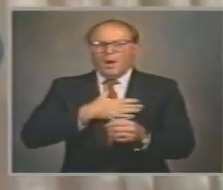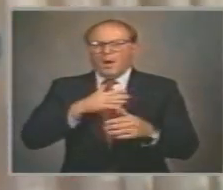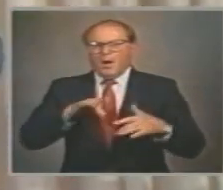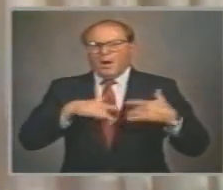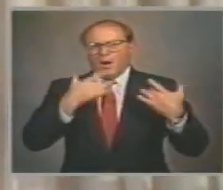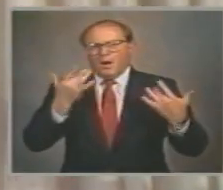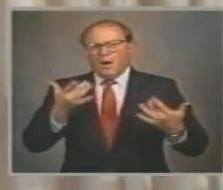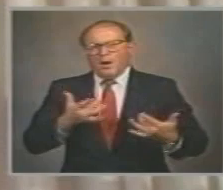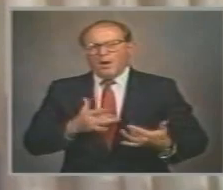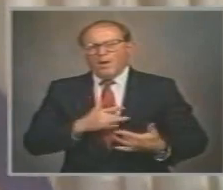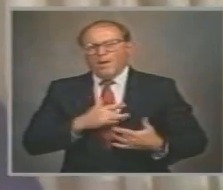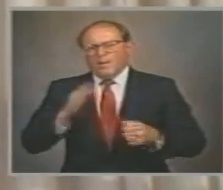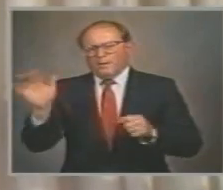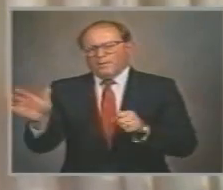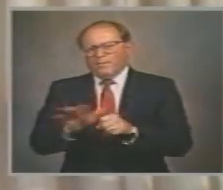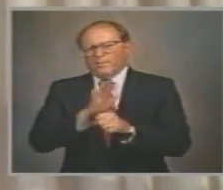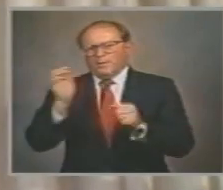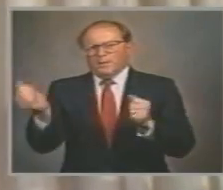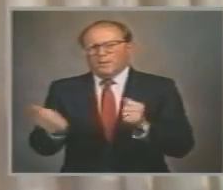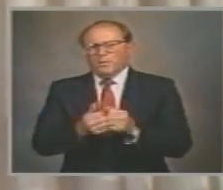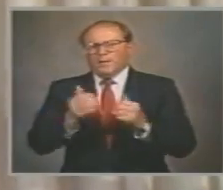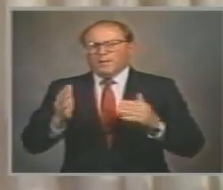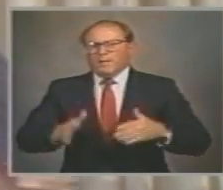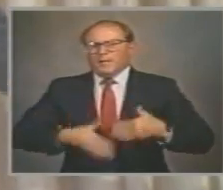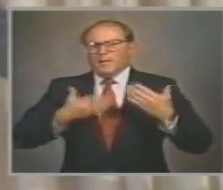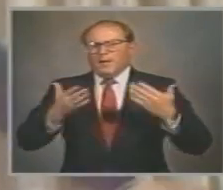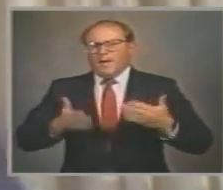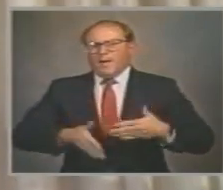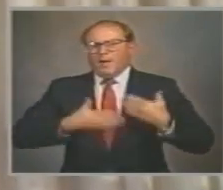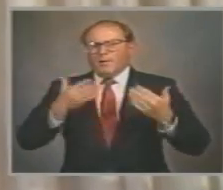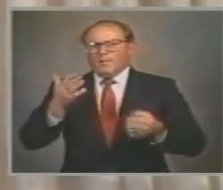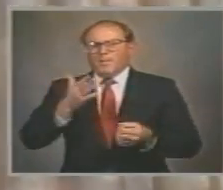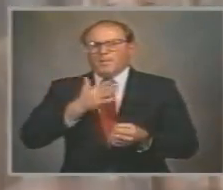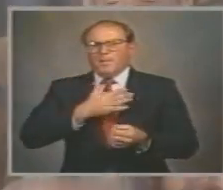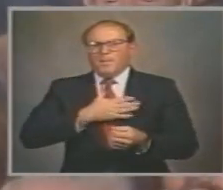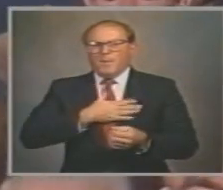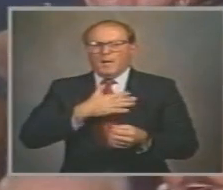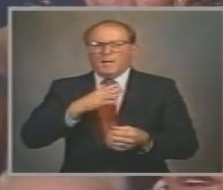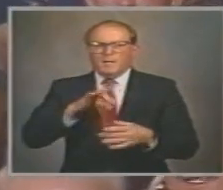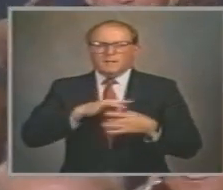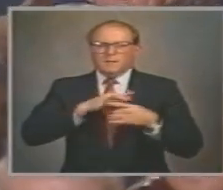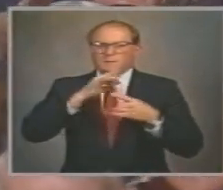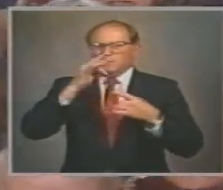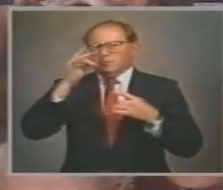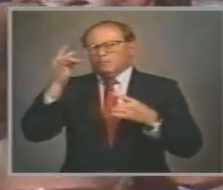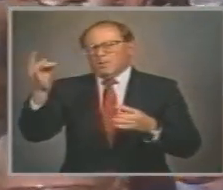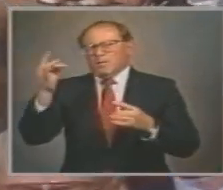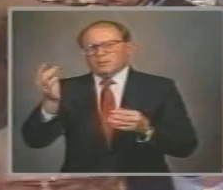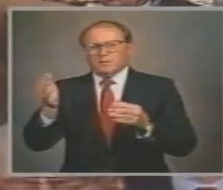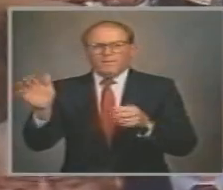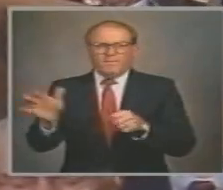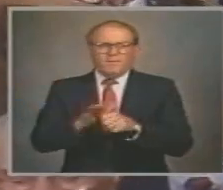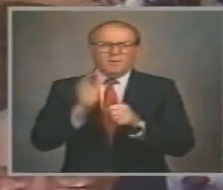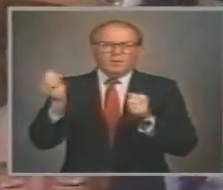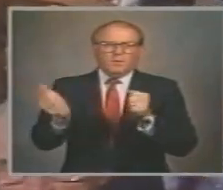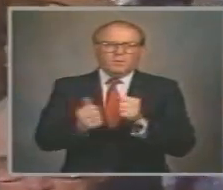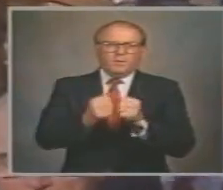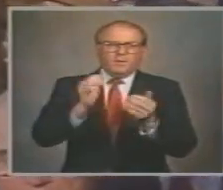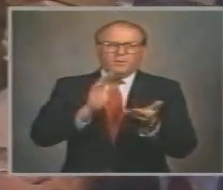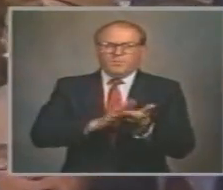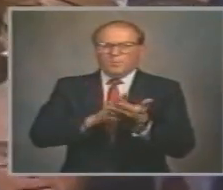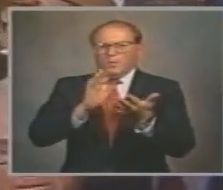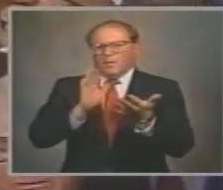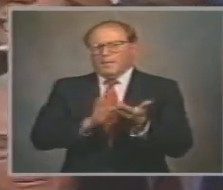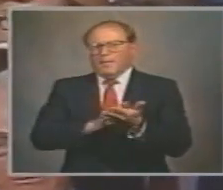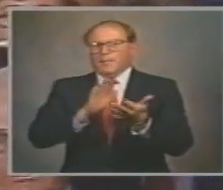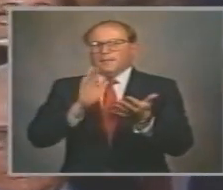My heart is filled with fracture My soul is filled with fracture